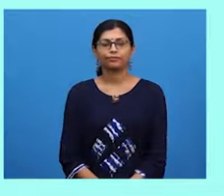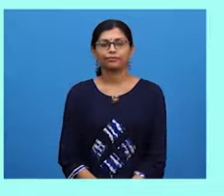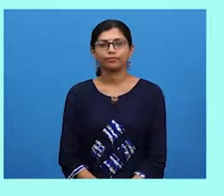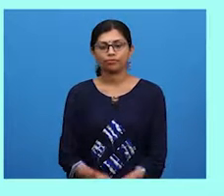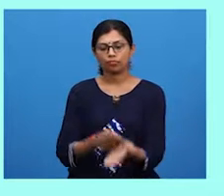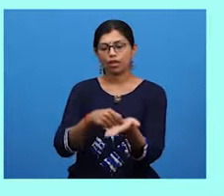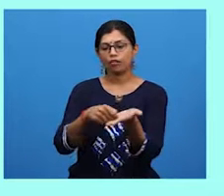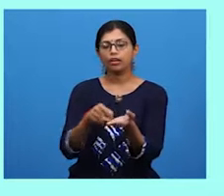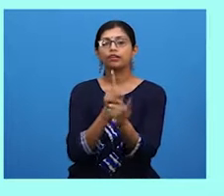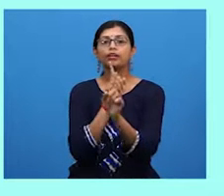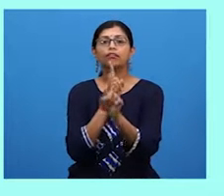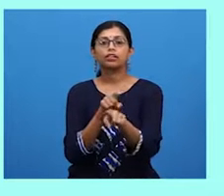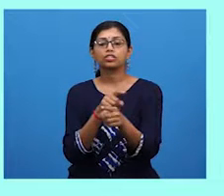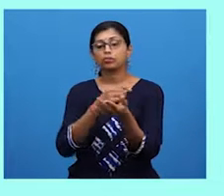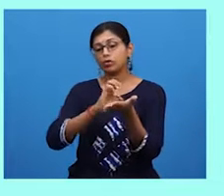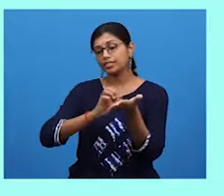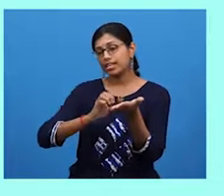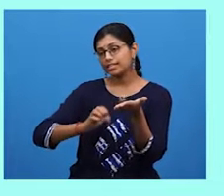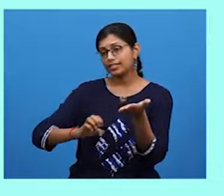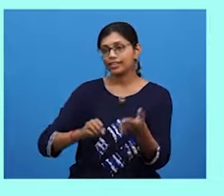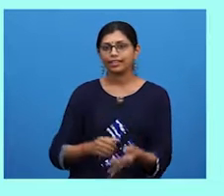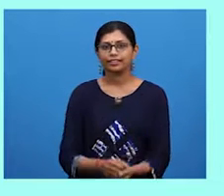Write a response asset.